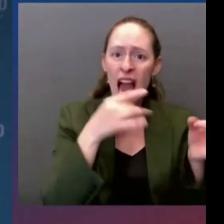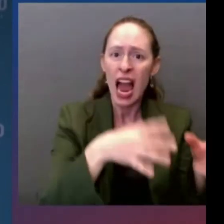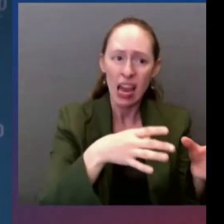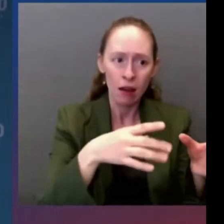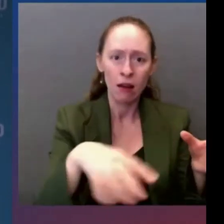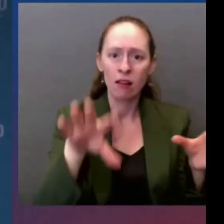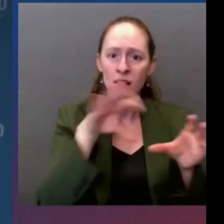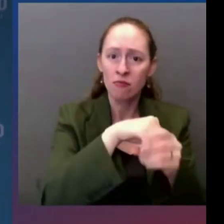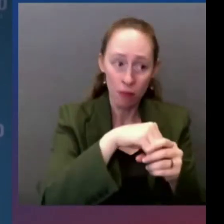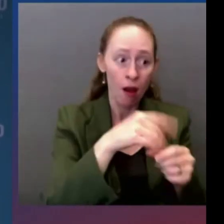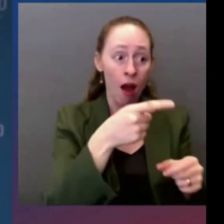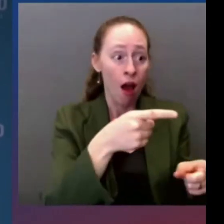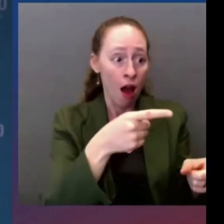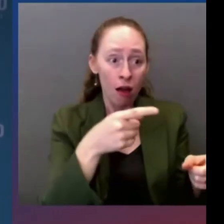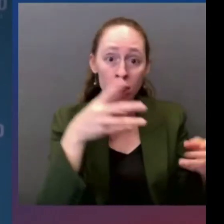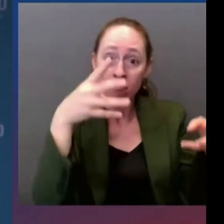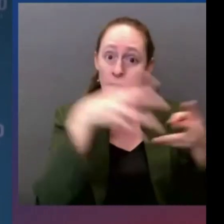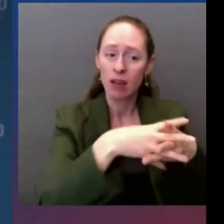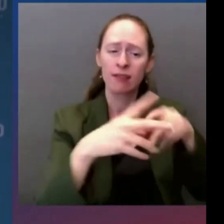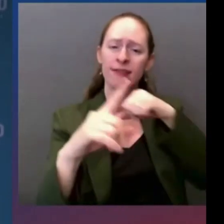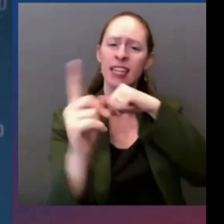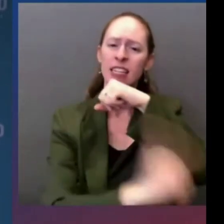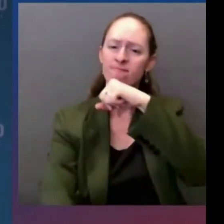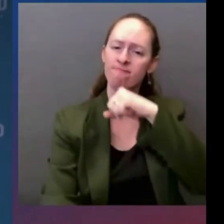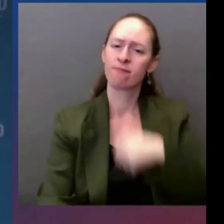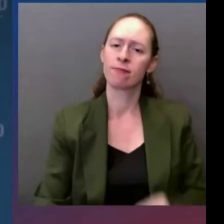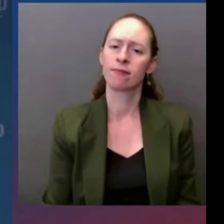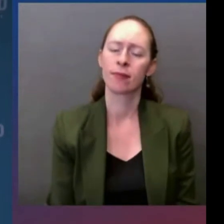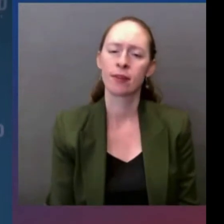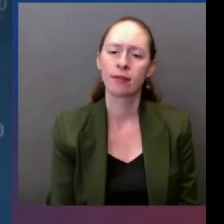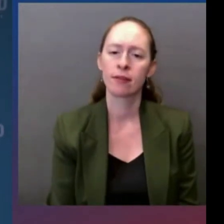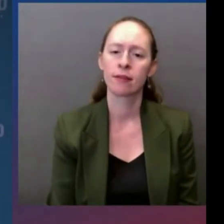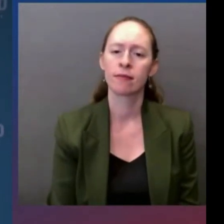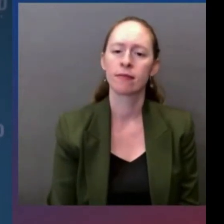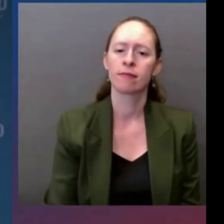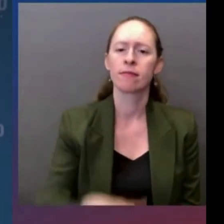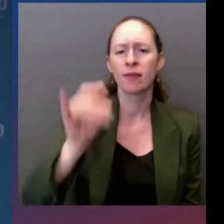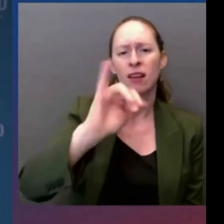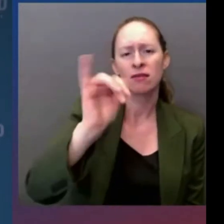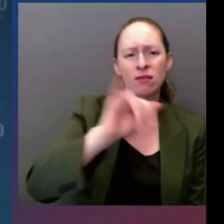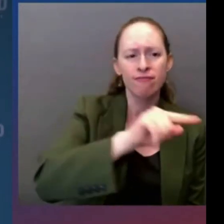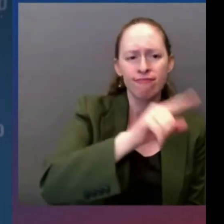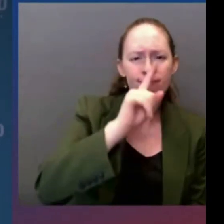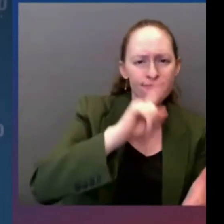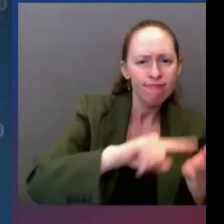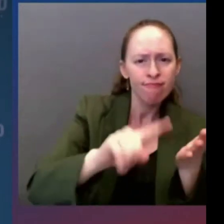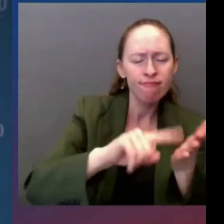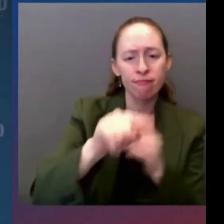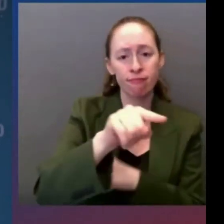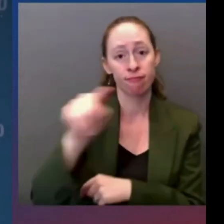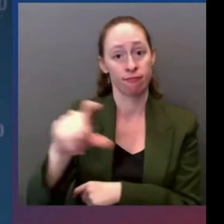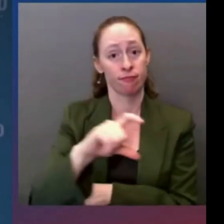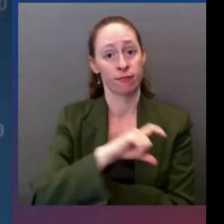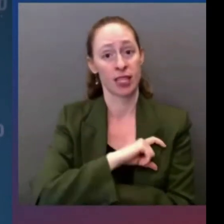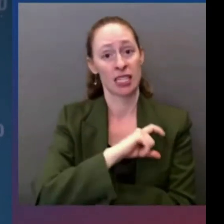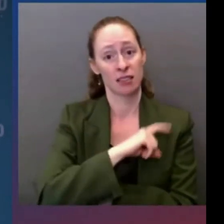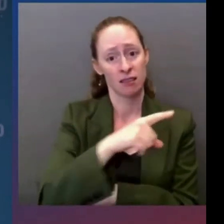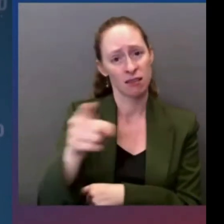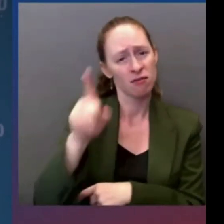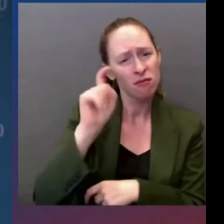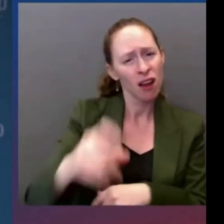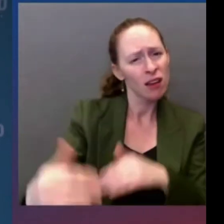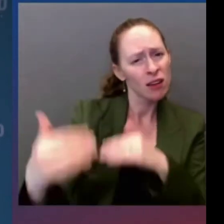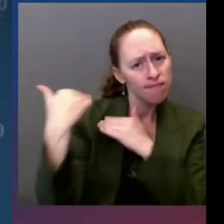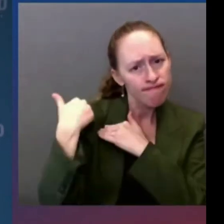of their responsibility to address these crimes and established an annual report so that the public knew the full extent